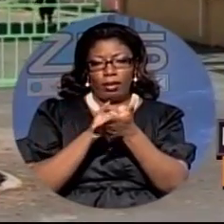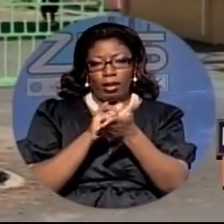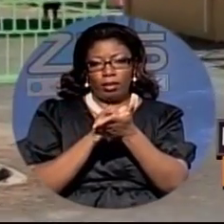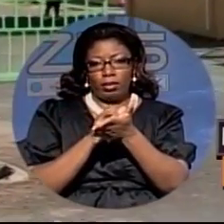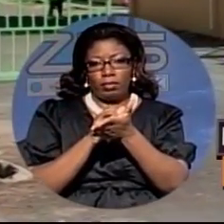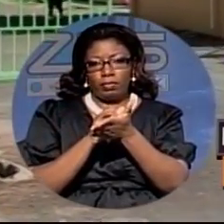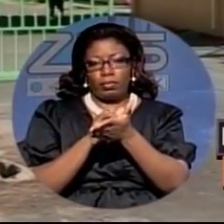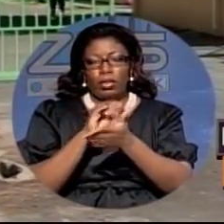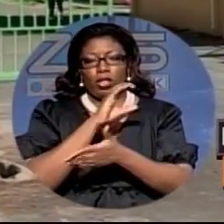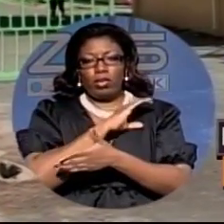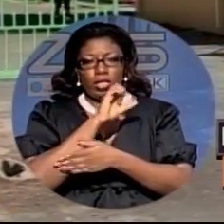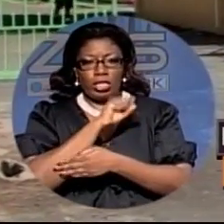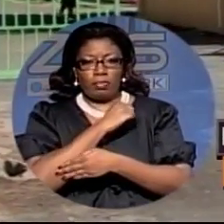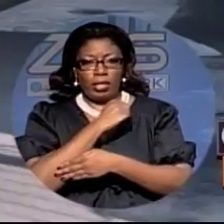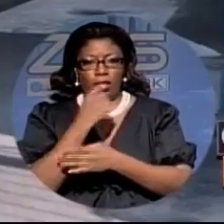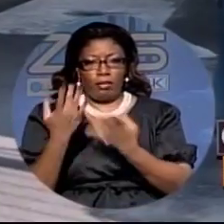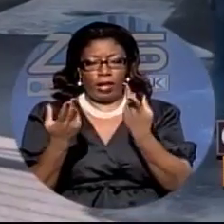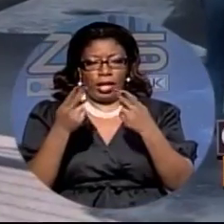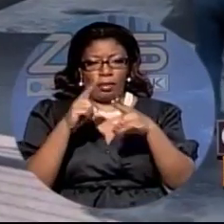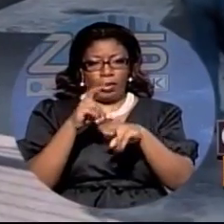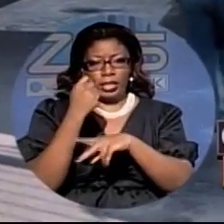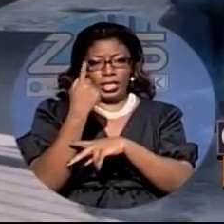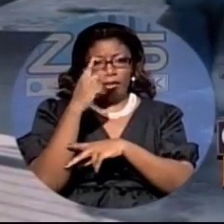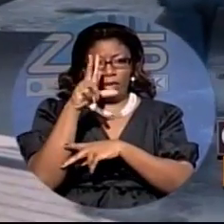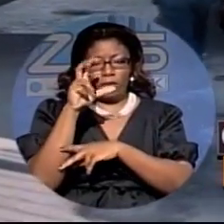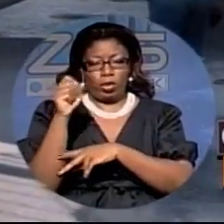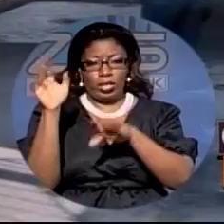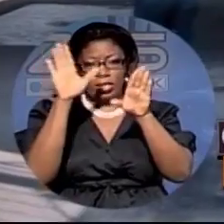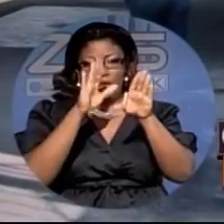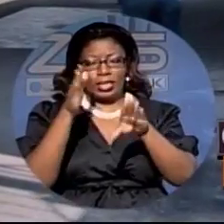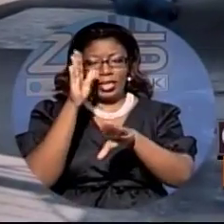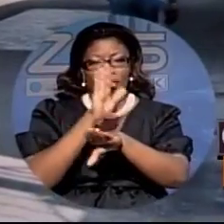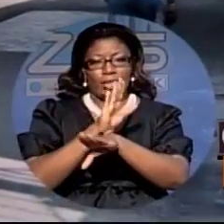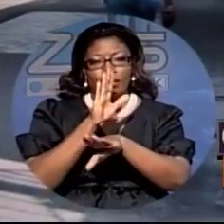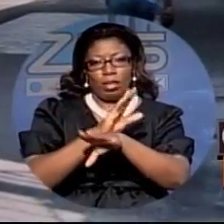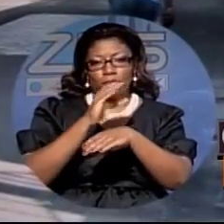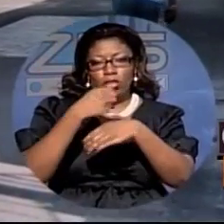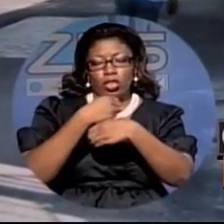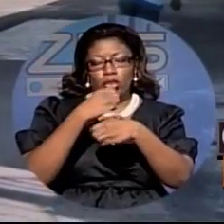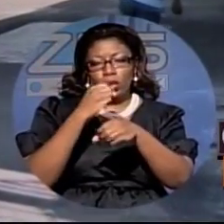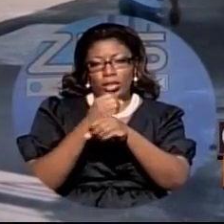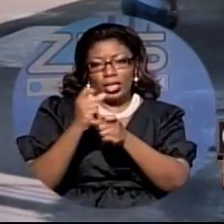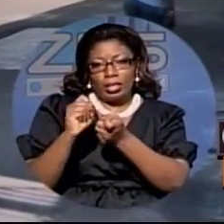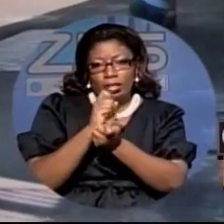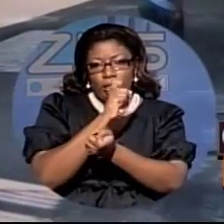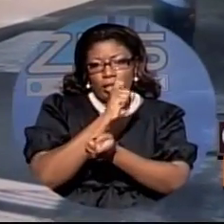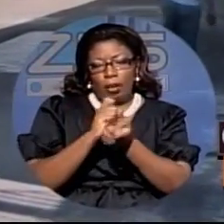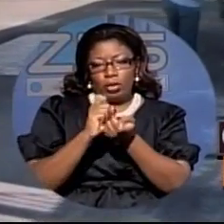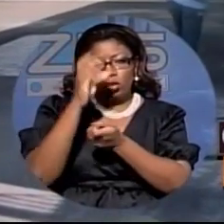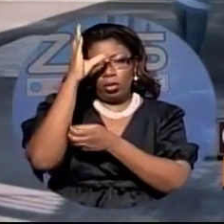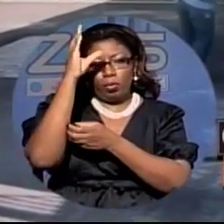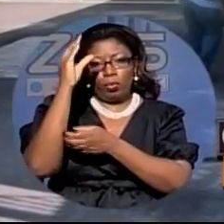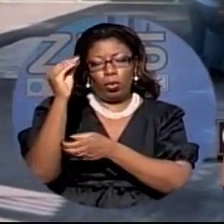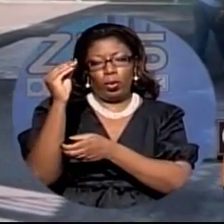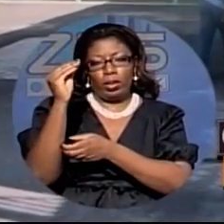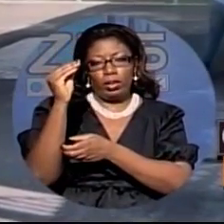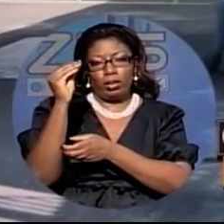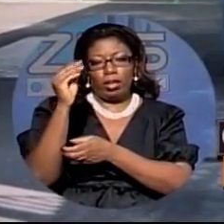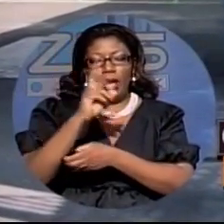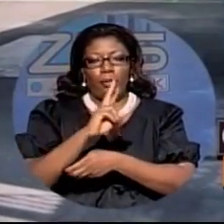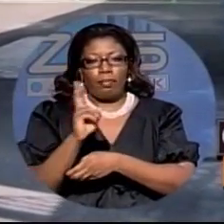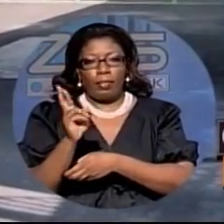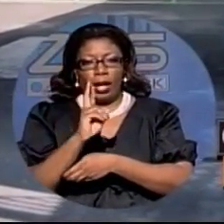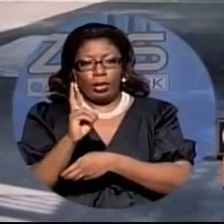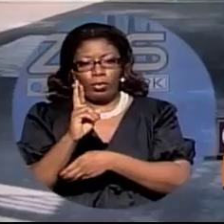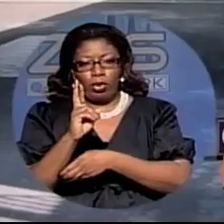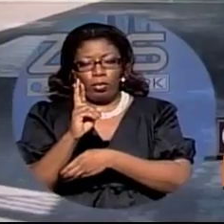smith the fire broke out around 11 30 sunday night causing minor cosmetic damage to portions of the boys bathroom and a storage room